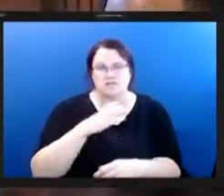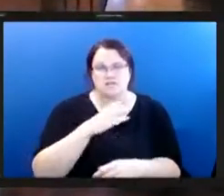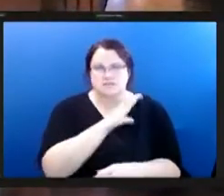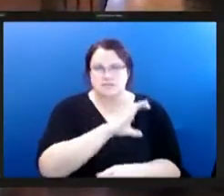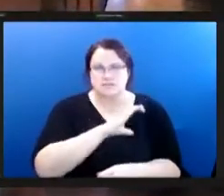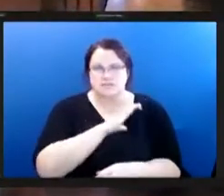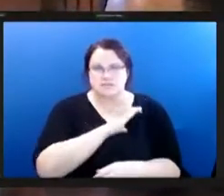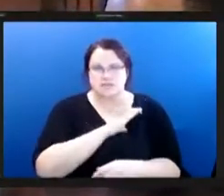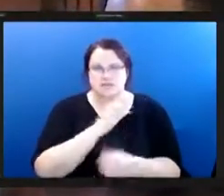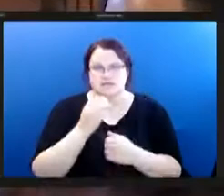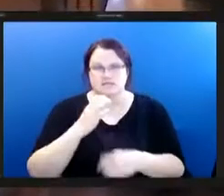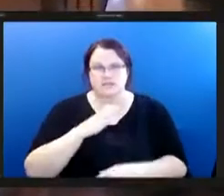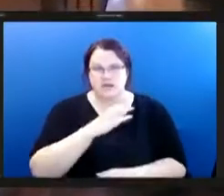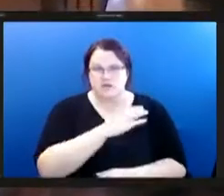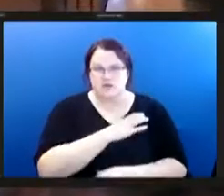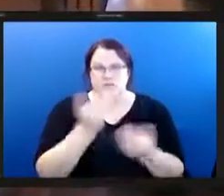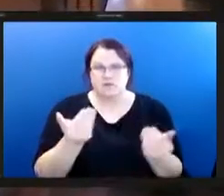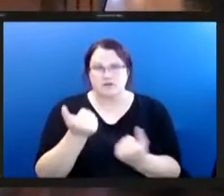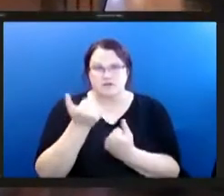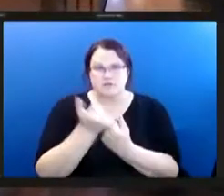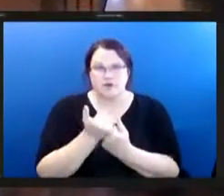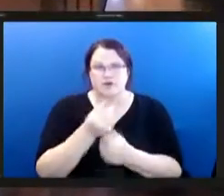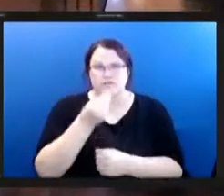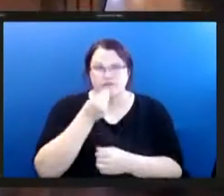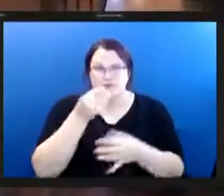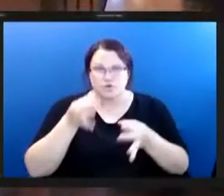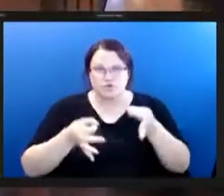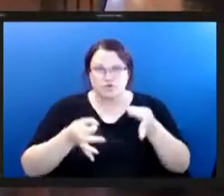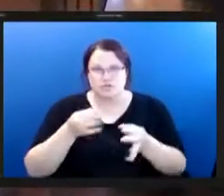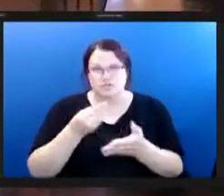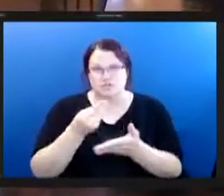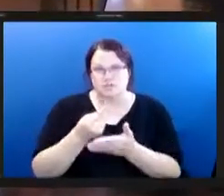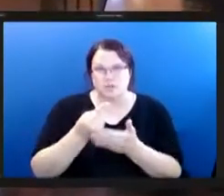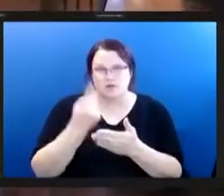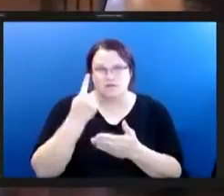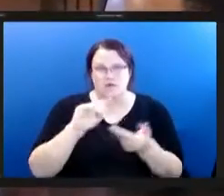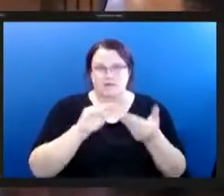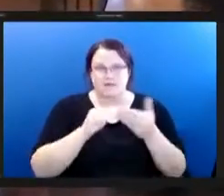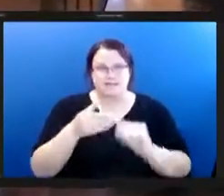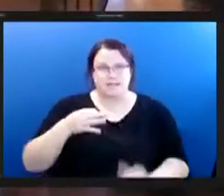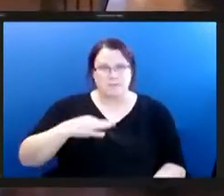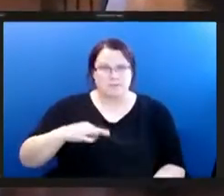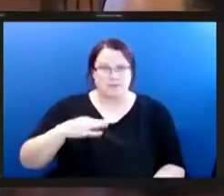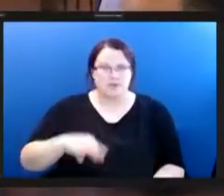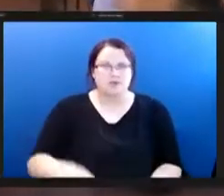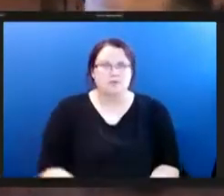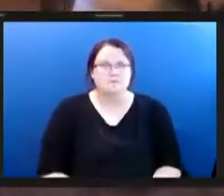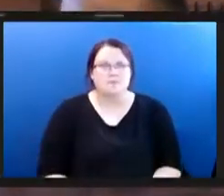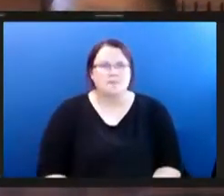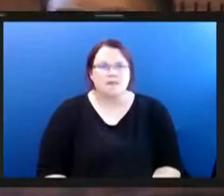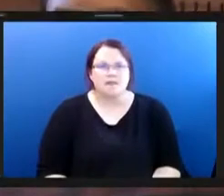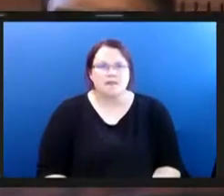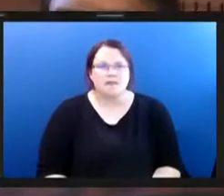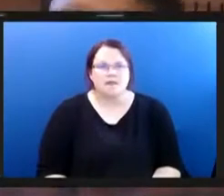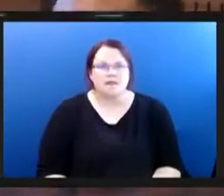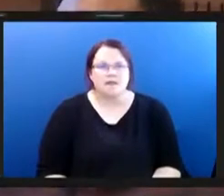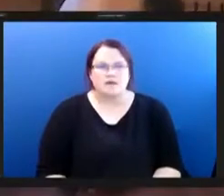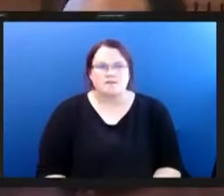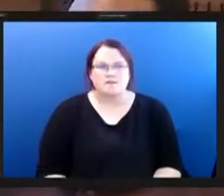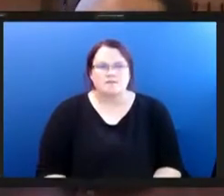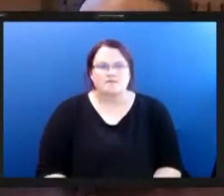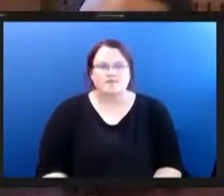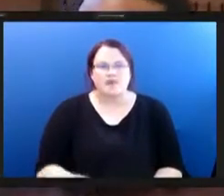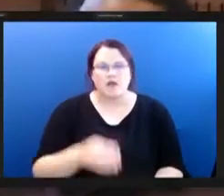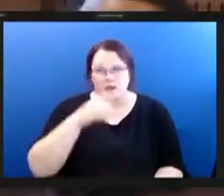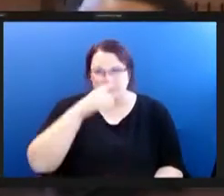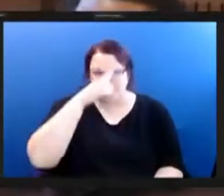support a 10 million dollar food justice fund for the city of pittsburgh fine view and perry hilltop predominantly black and